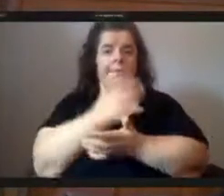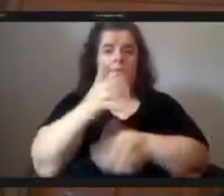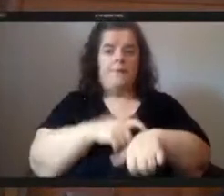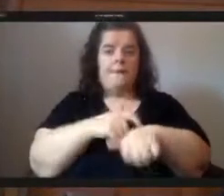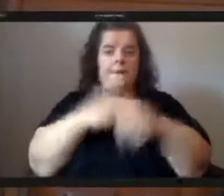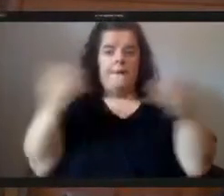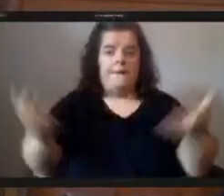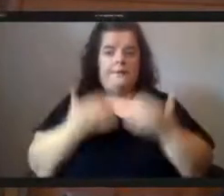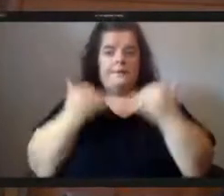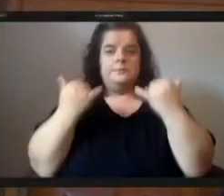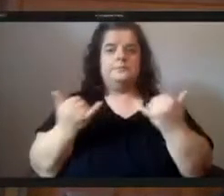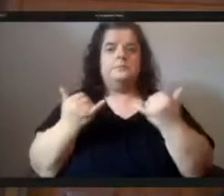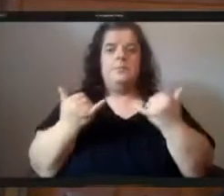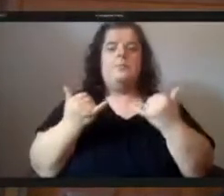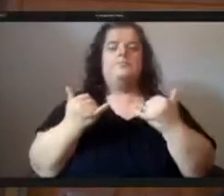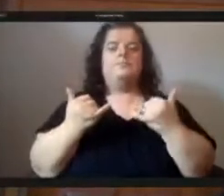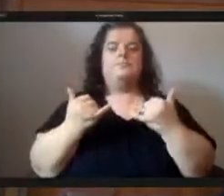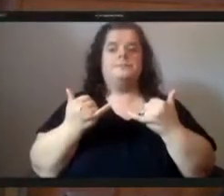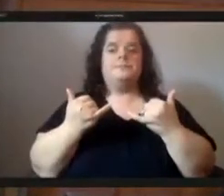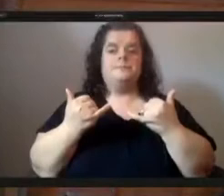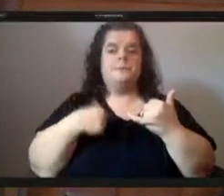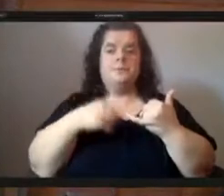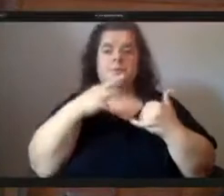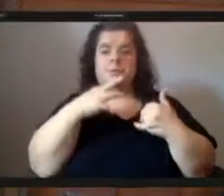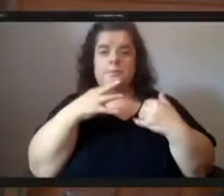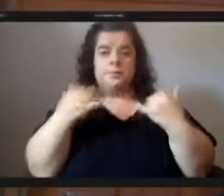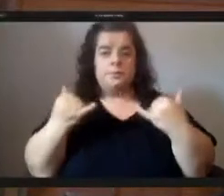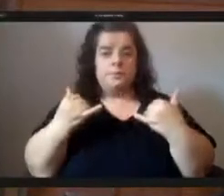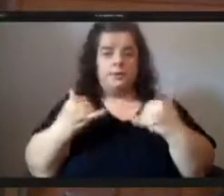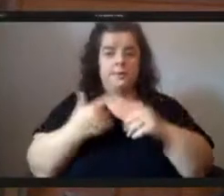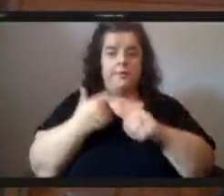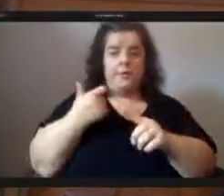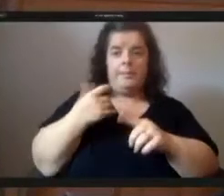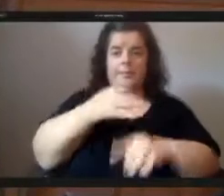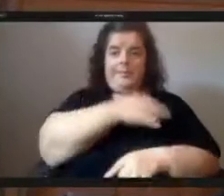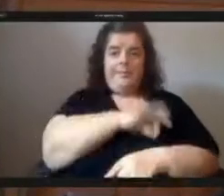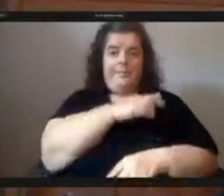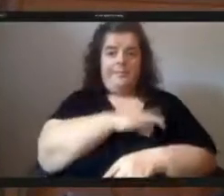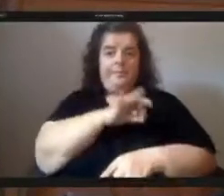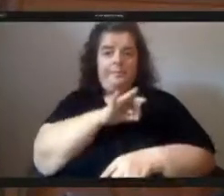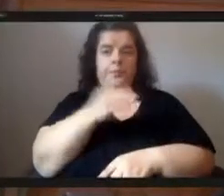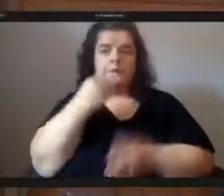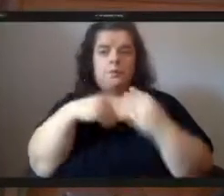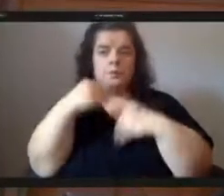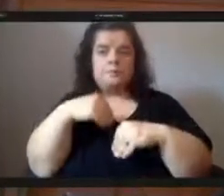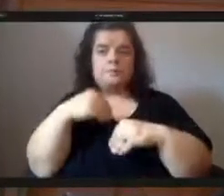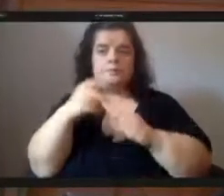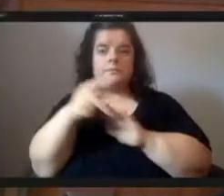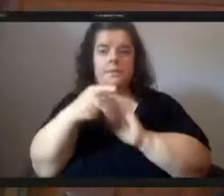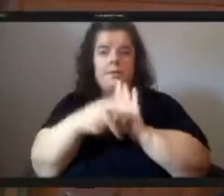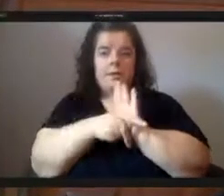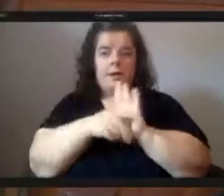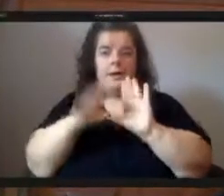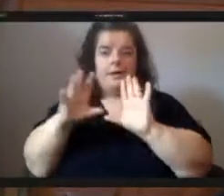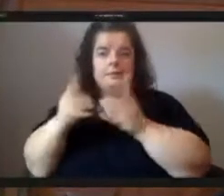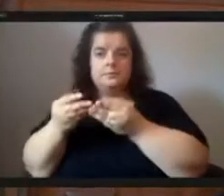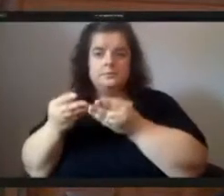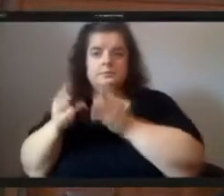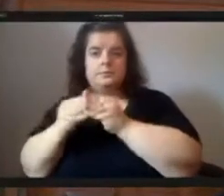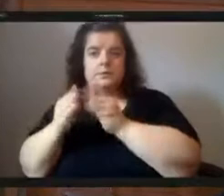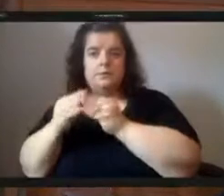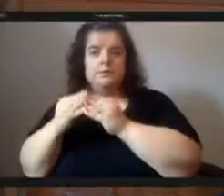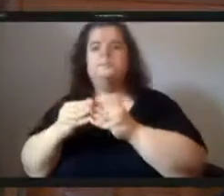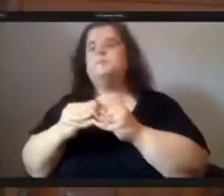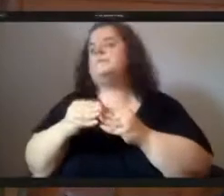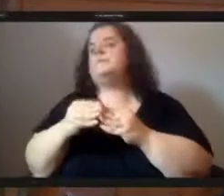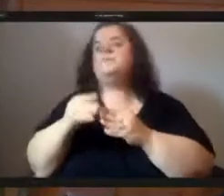today um i'm speaking today on behalf of the pittsburgh food policy council uh which is a network of over 100 food